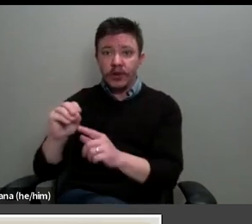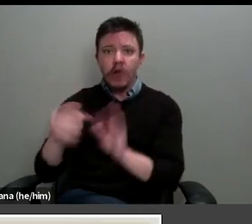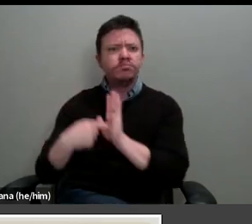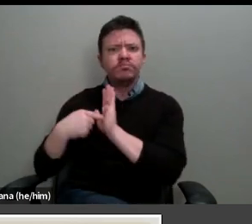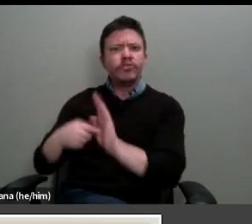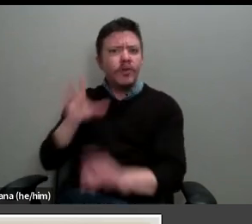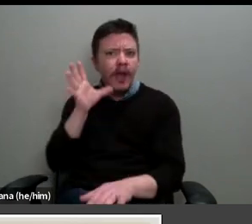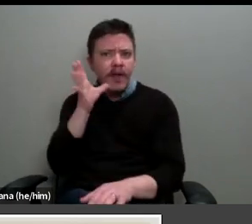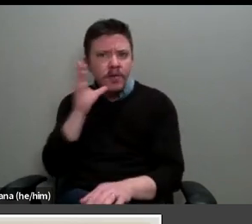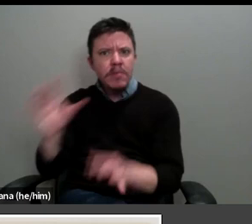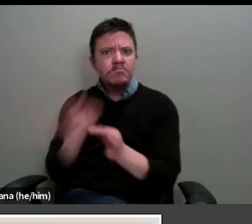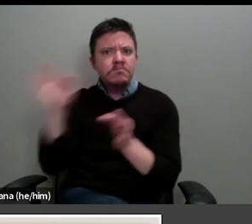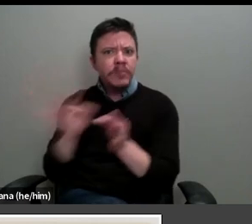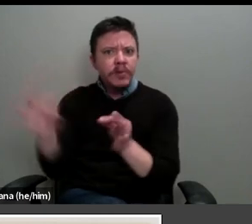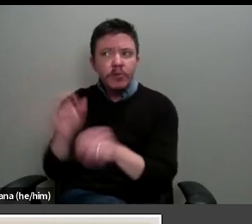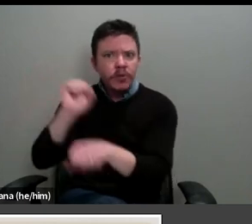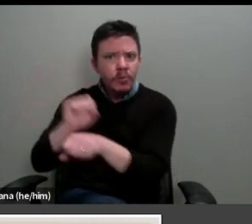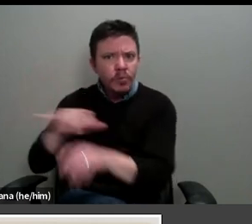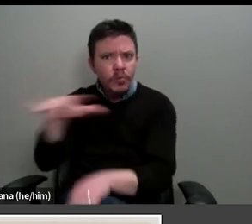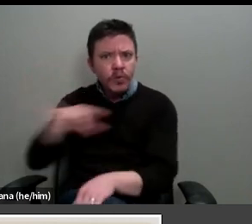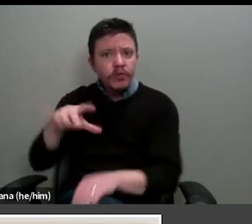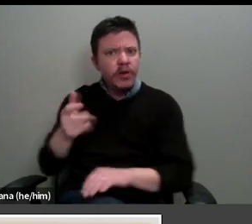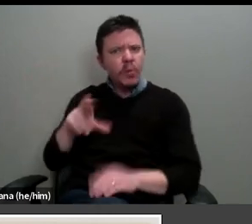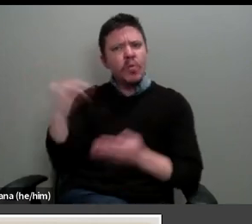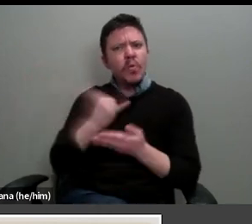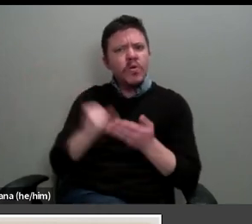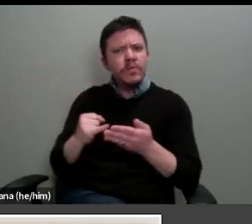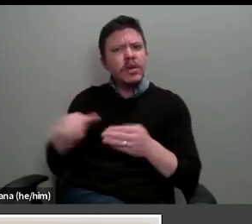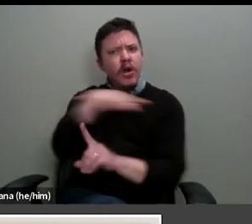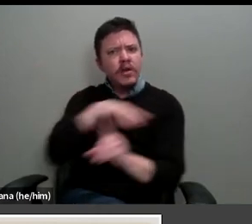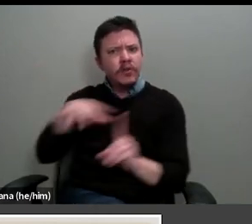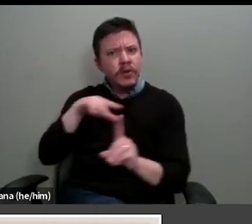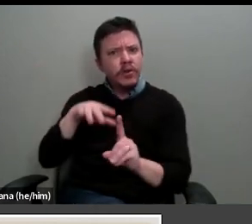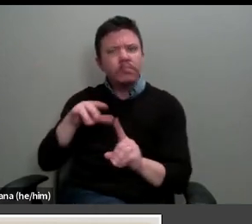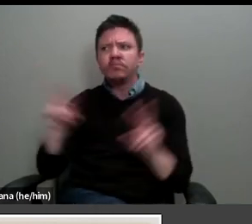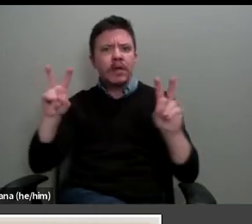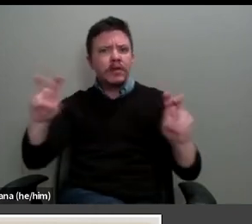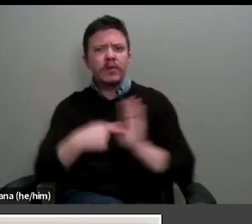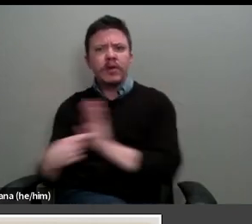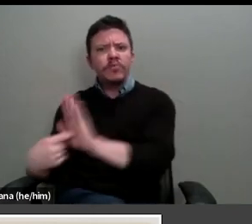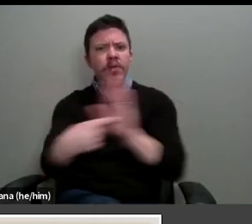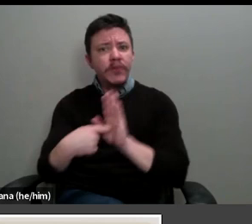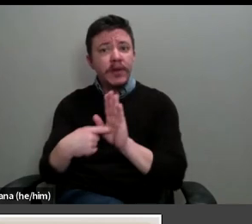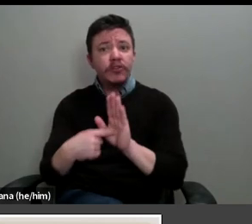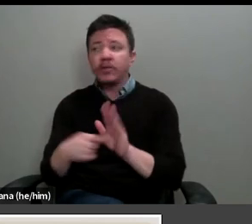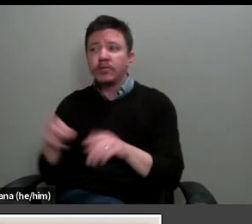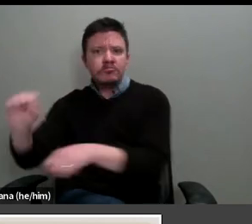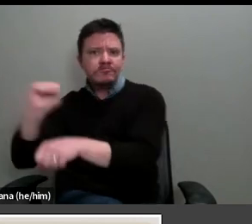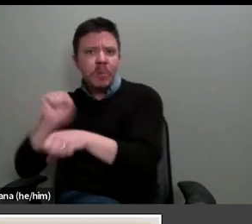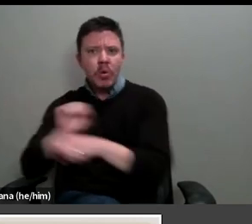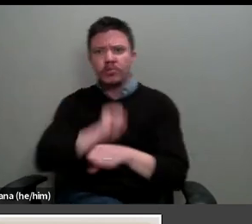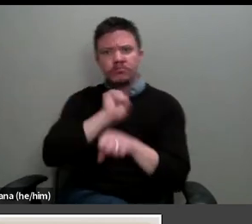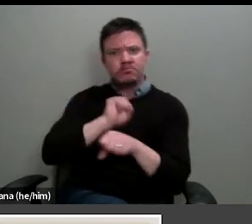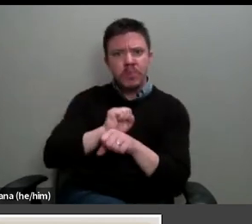or the artist's studio as the subject of a representation in which the working practices of each site